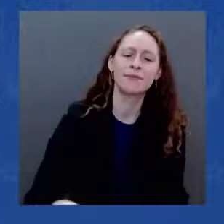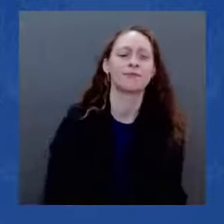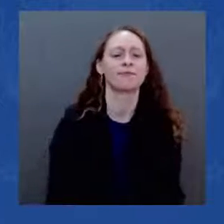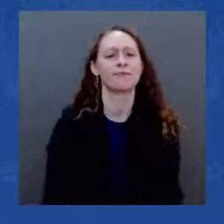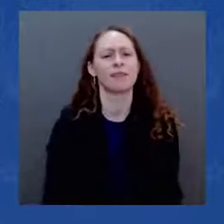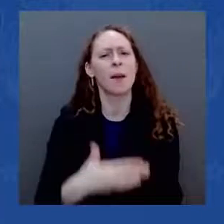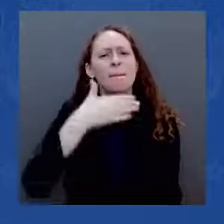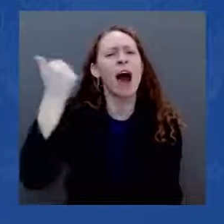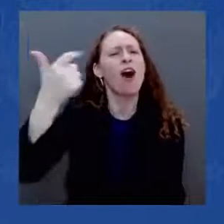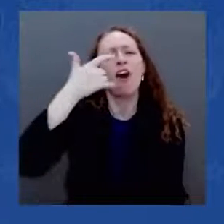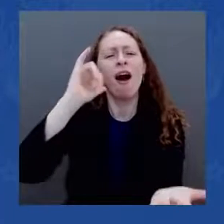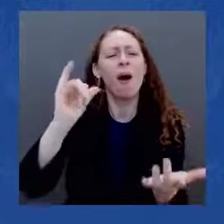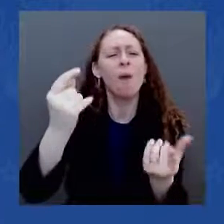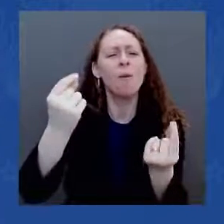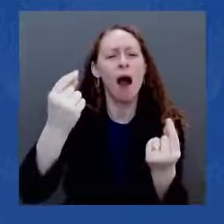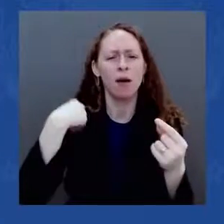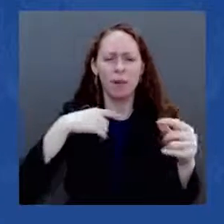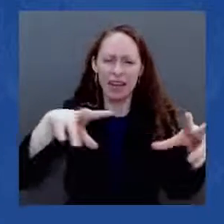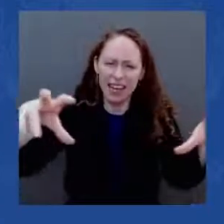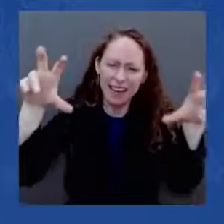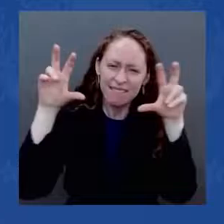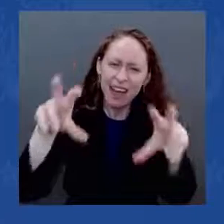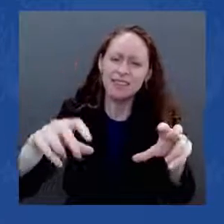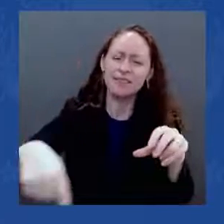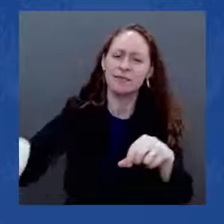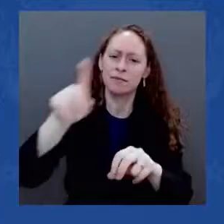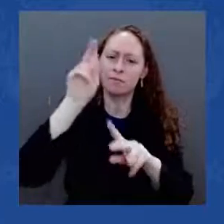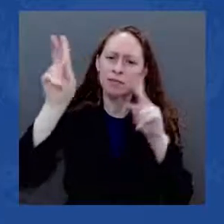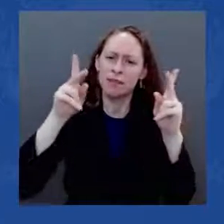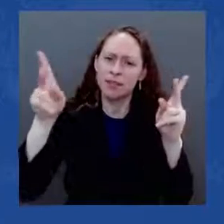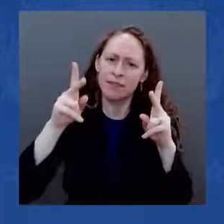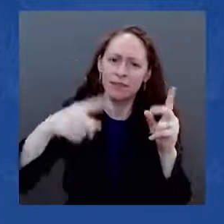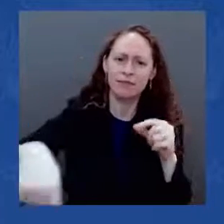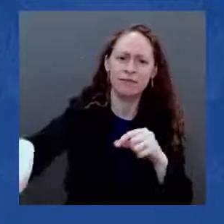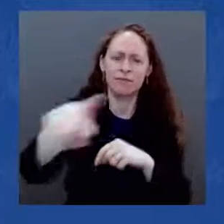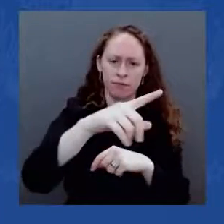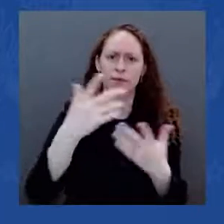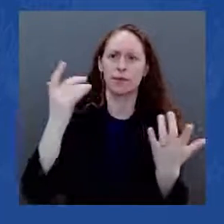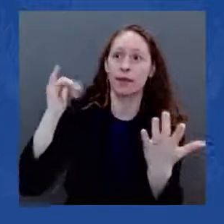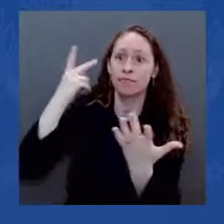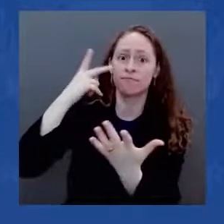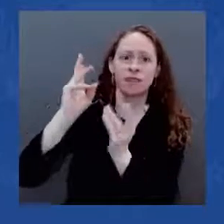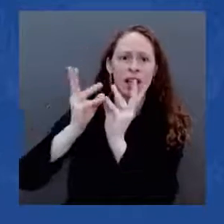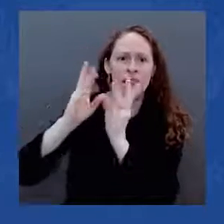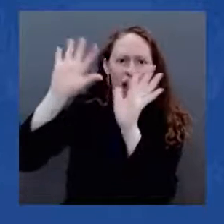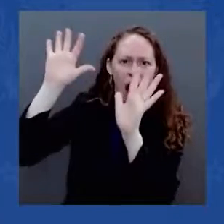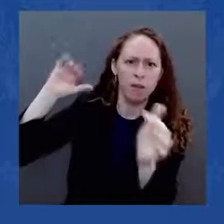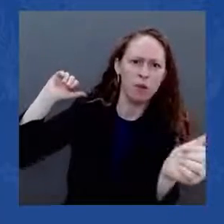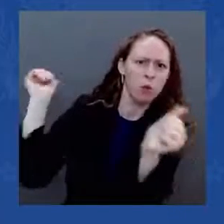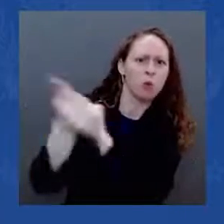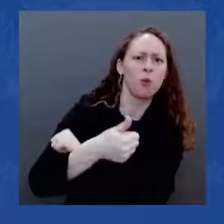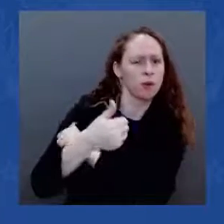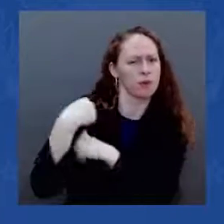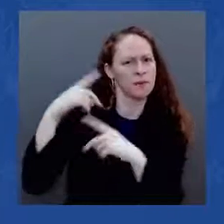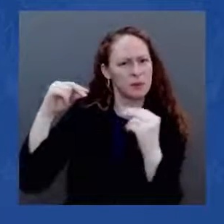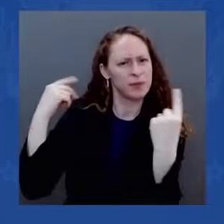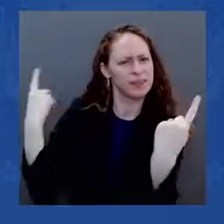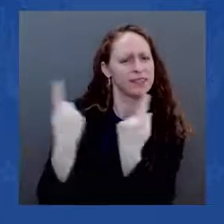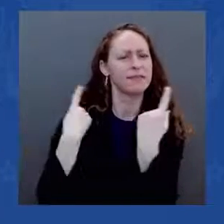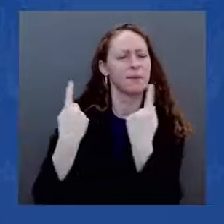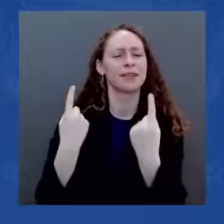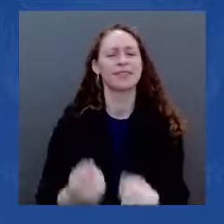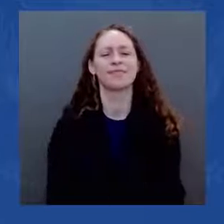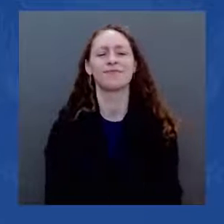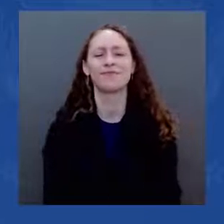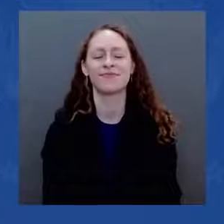And finally, and most importantly, better looks like rebuilding America in ways that move all of us forward, with equity at the center